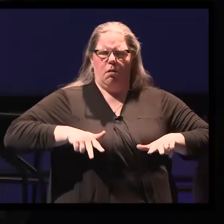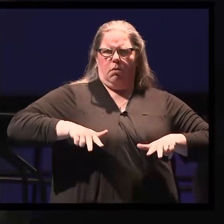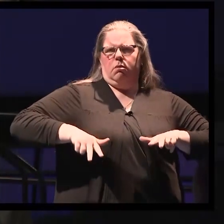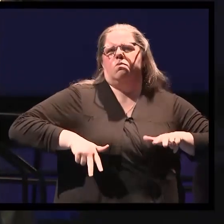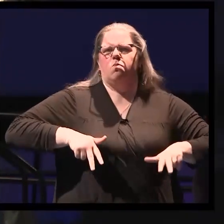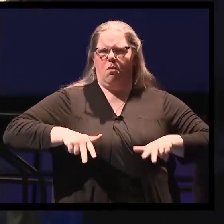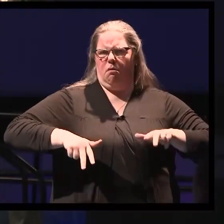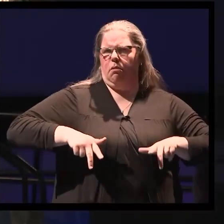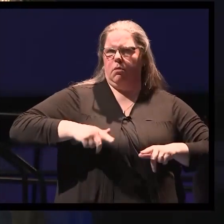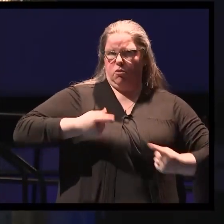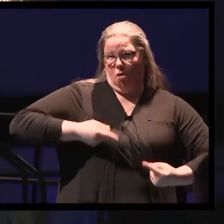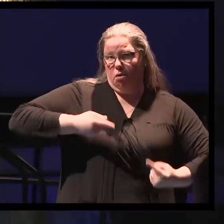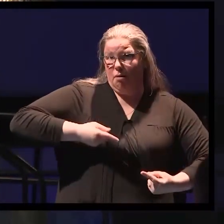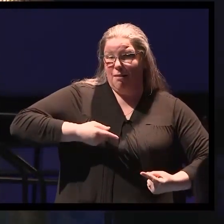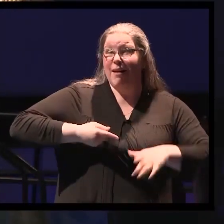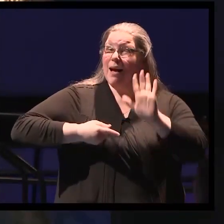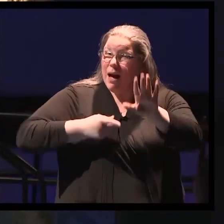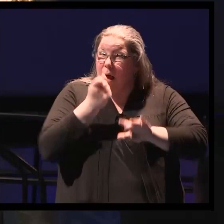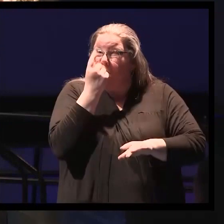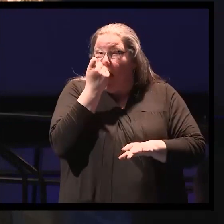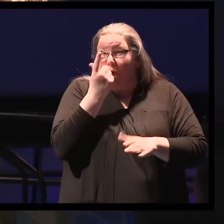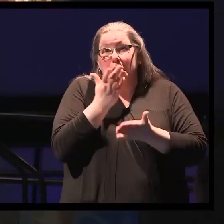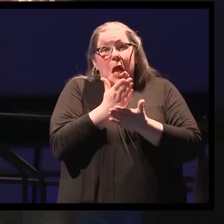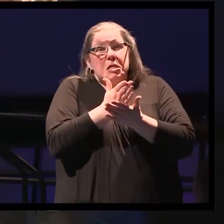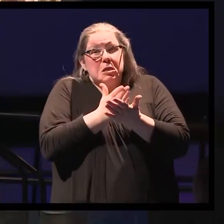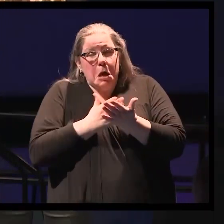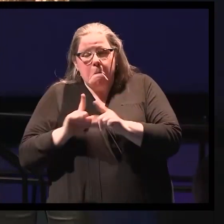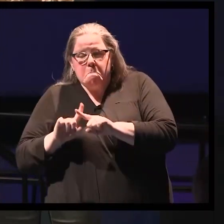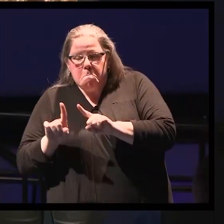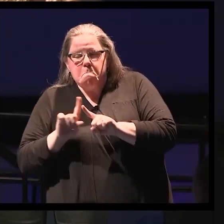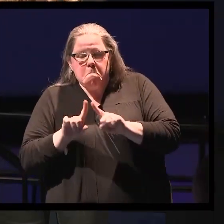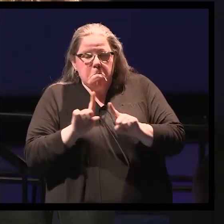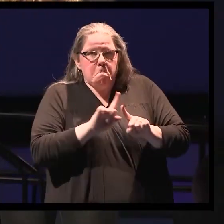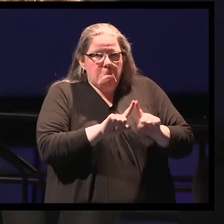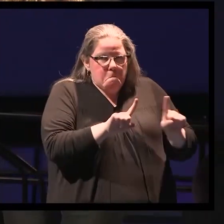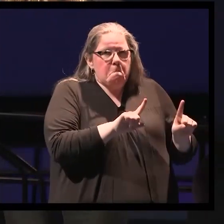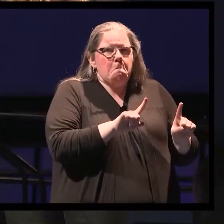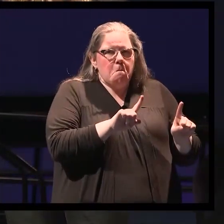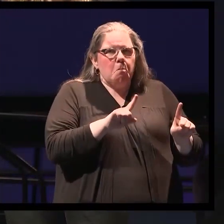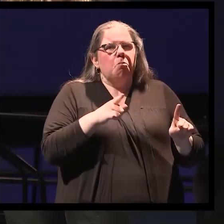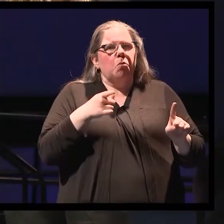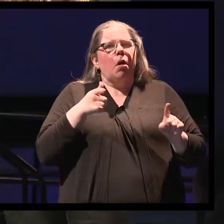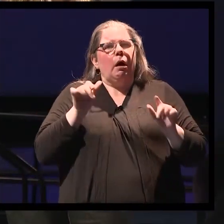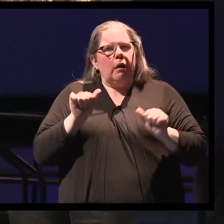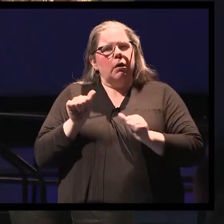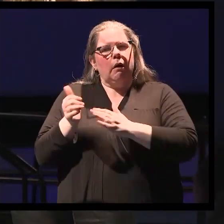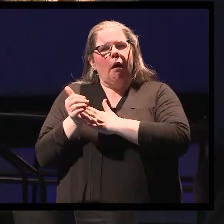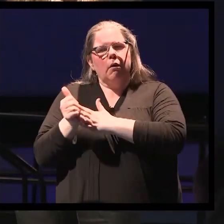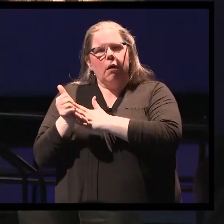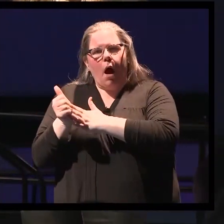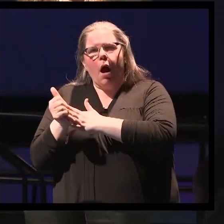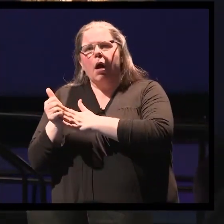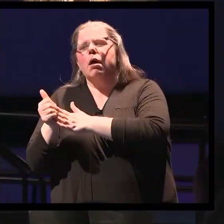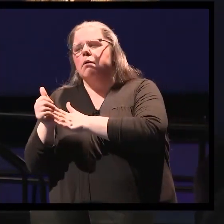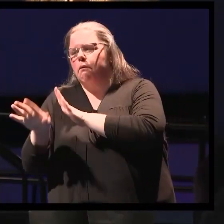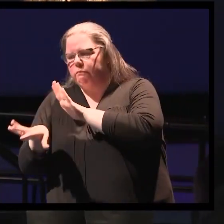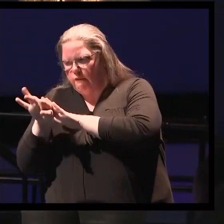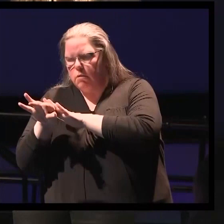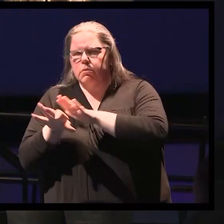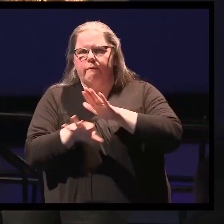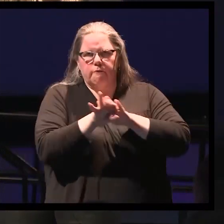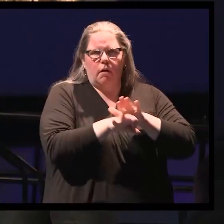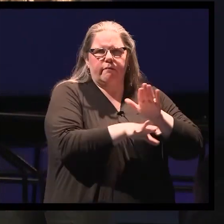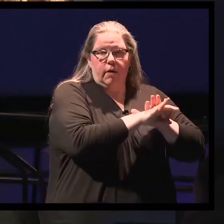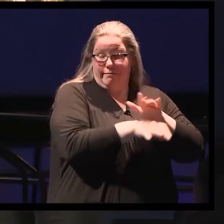in each case that help direct us towards the different causes. In case one, the patient's walking is